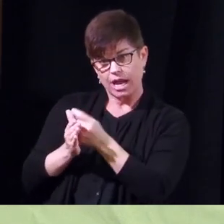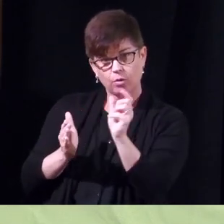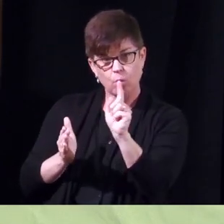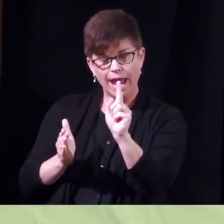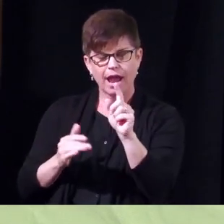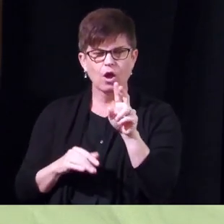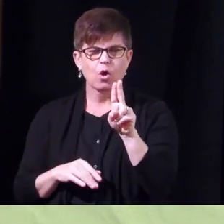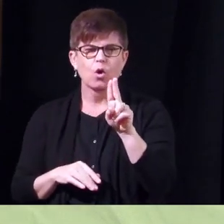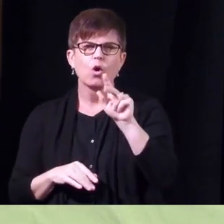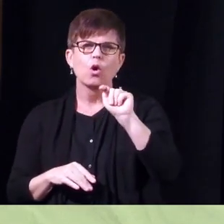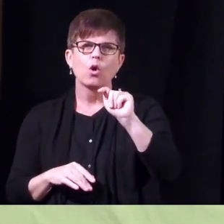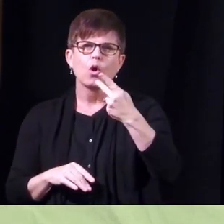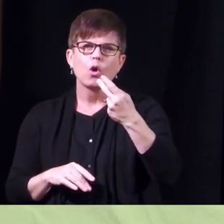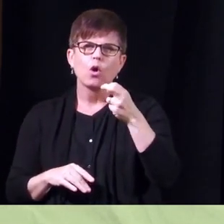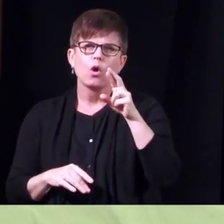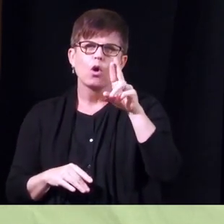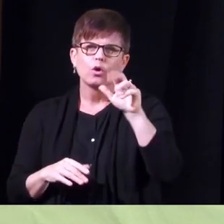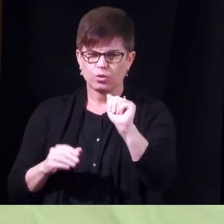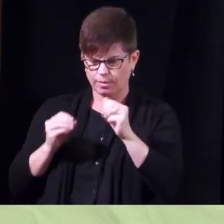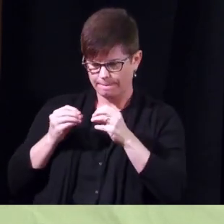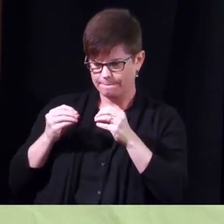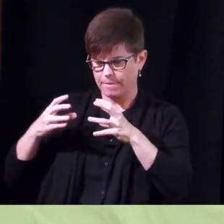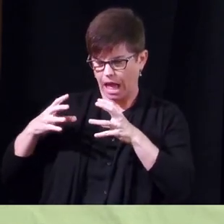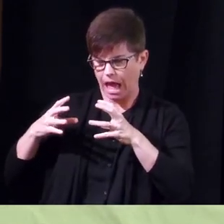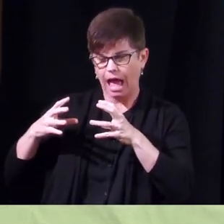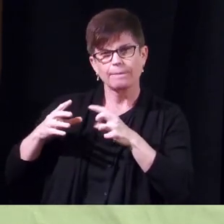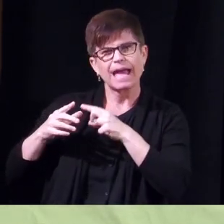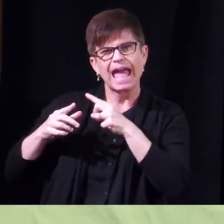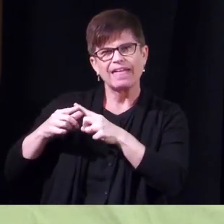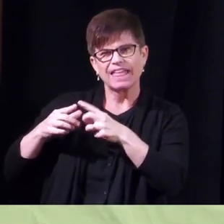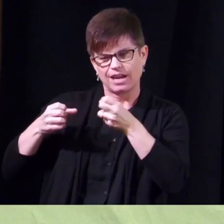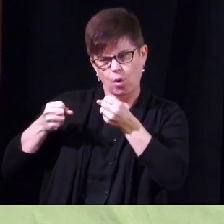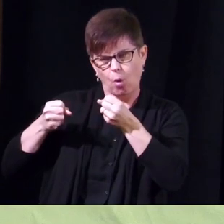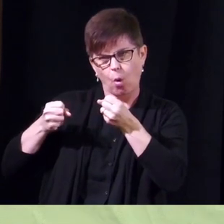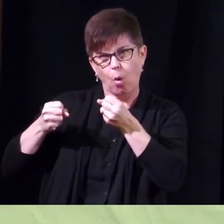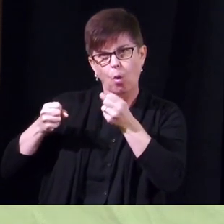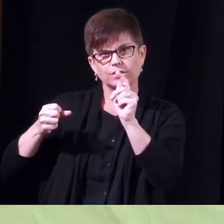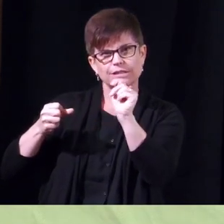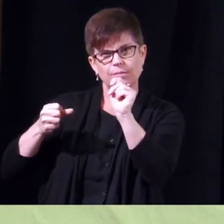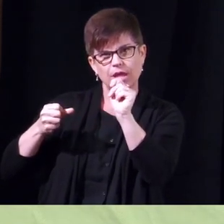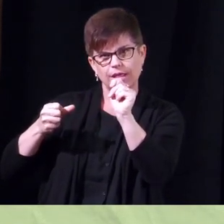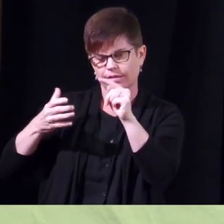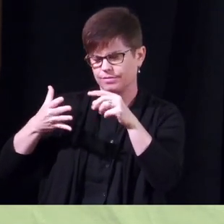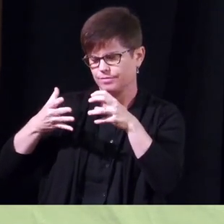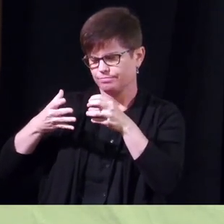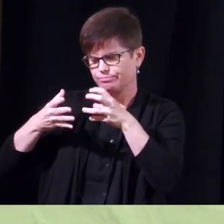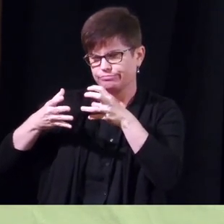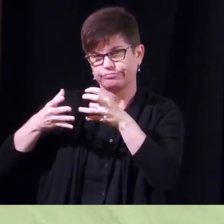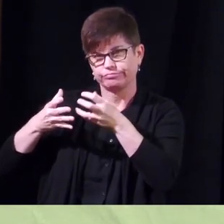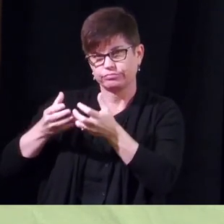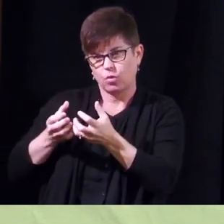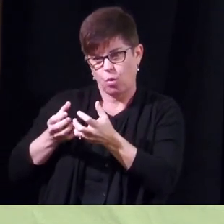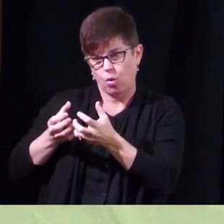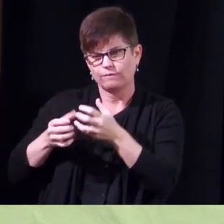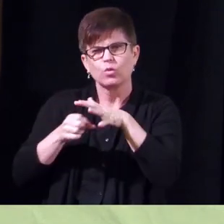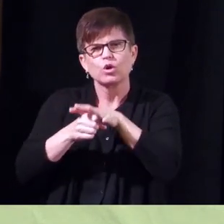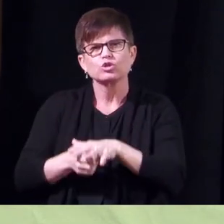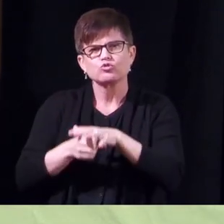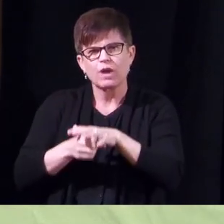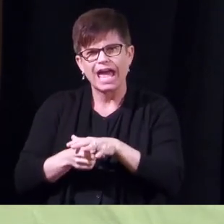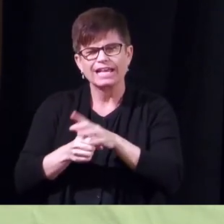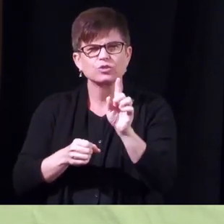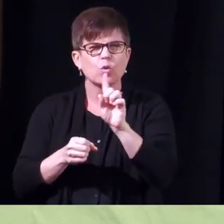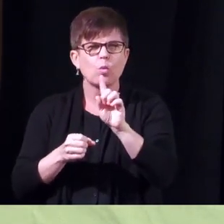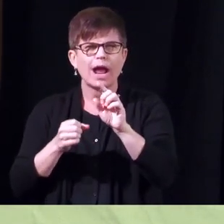acts like a washer for a leaky faucet it holds the urine in better and that's for stressing cons that's where the valve is not